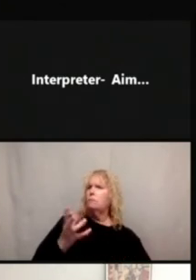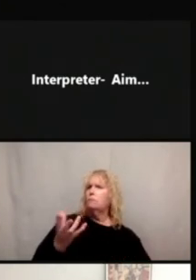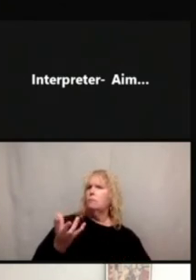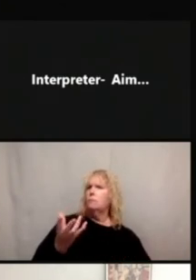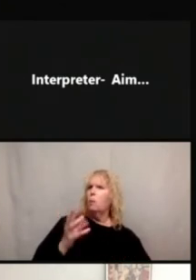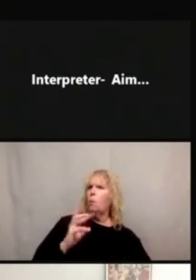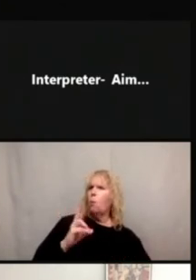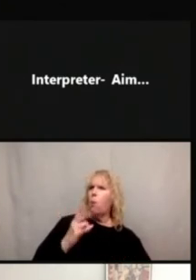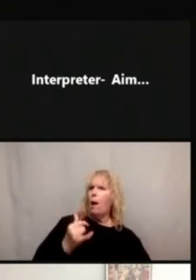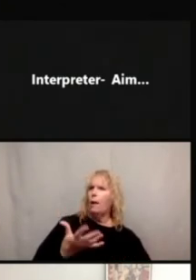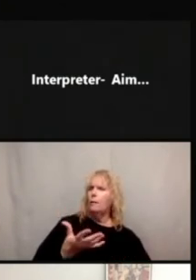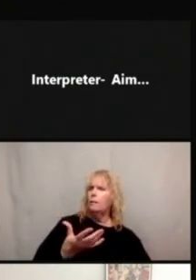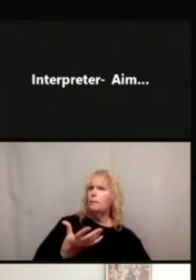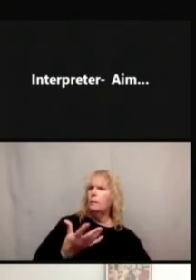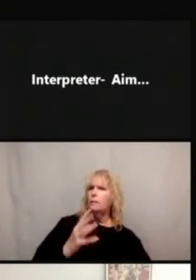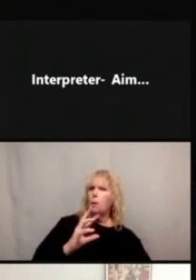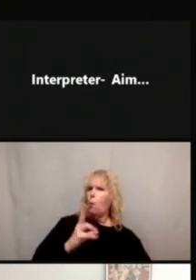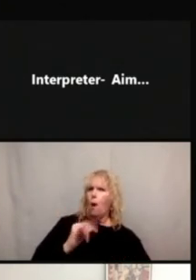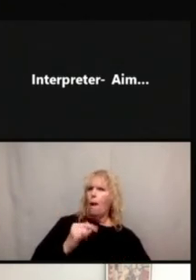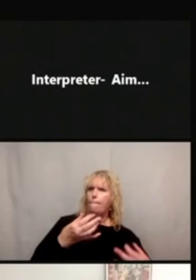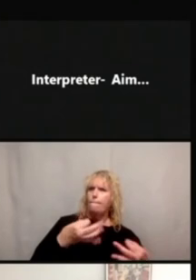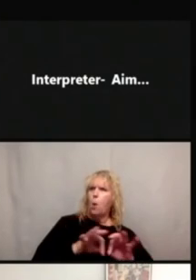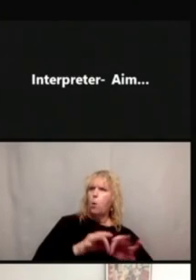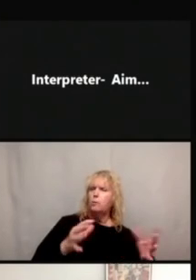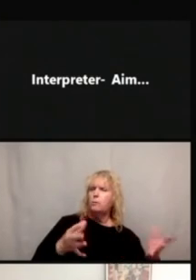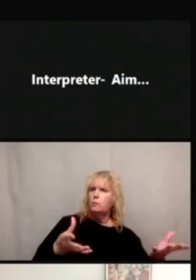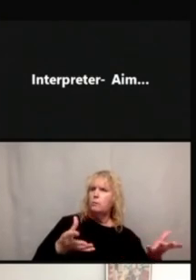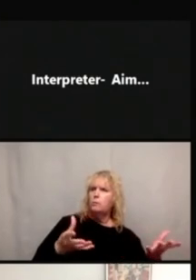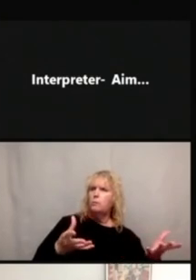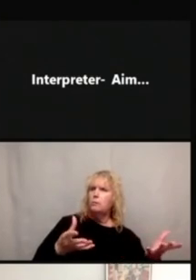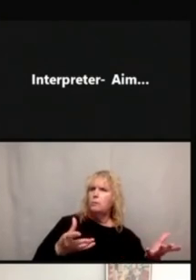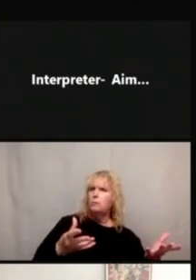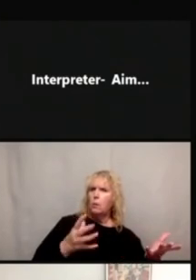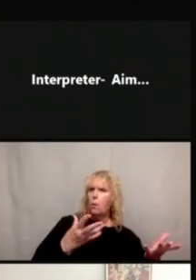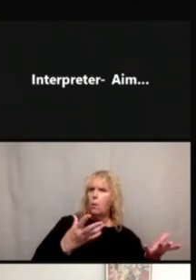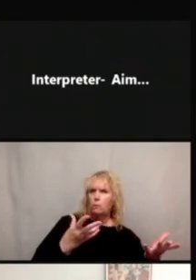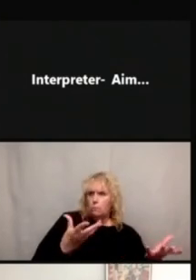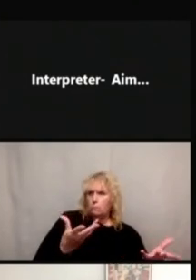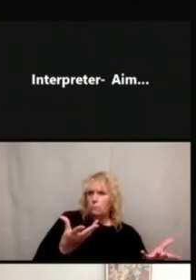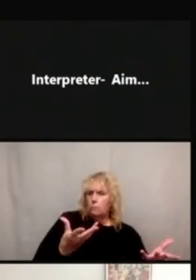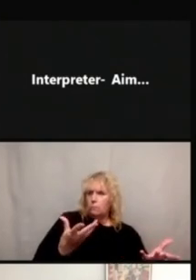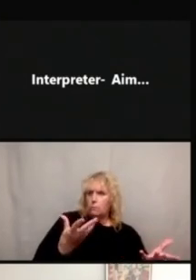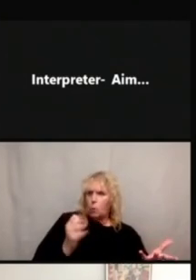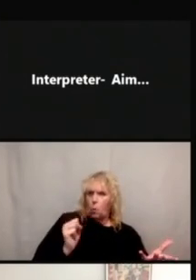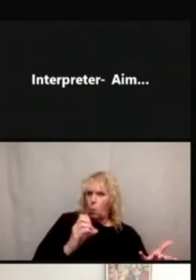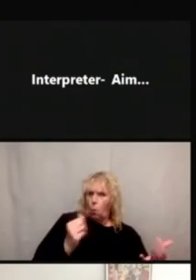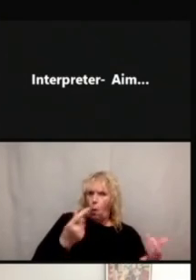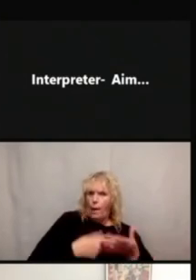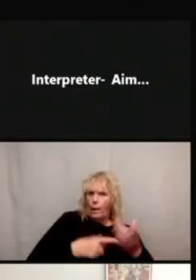Why is this important? What are the consequences of not doing it? So thinking about,